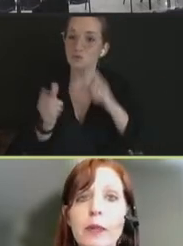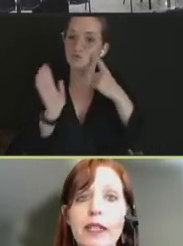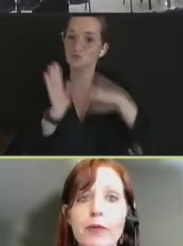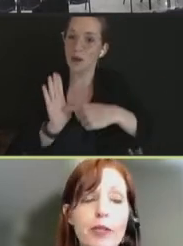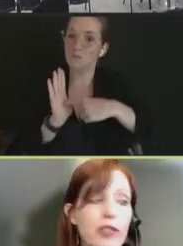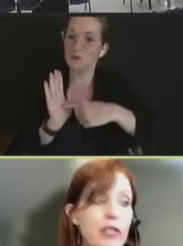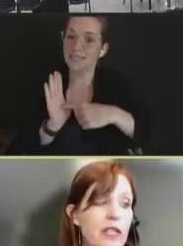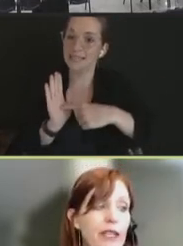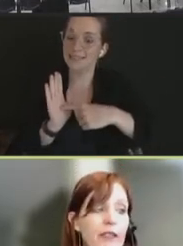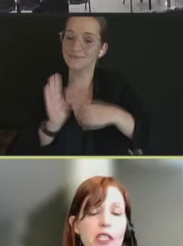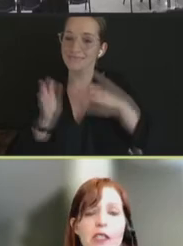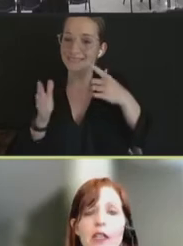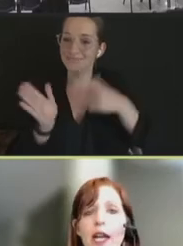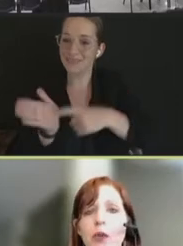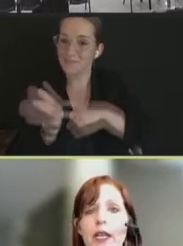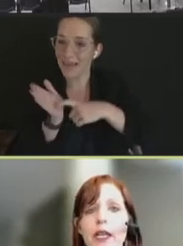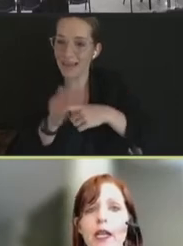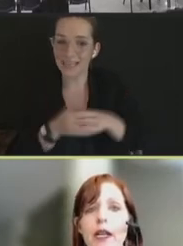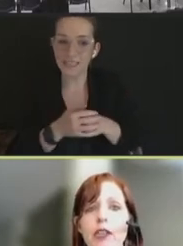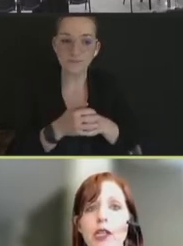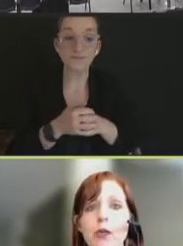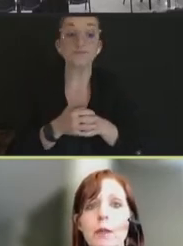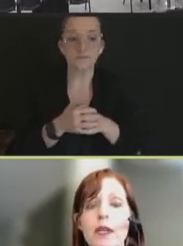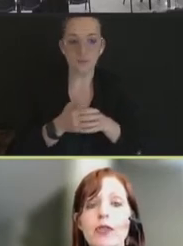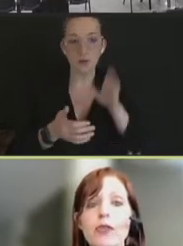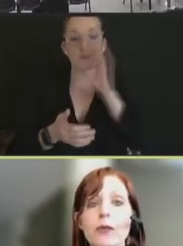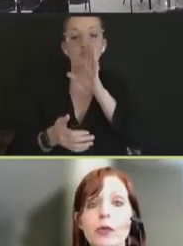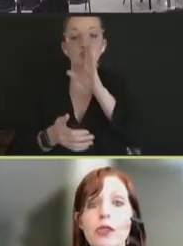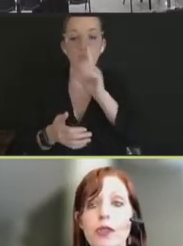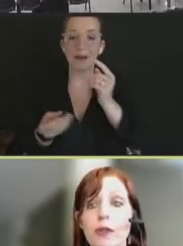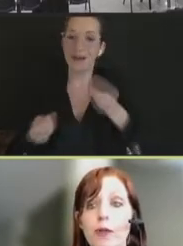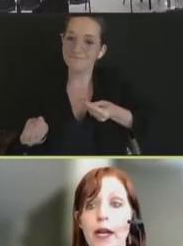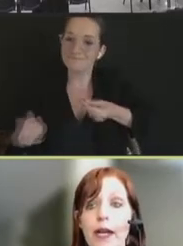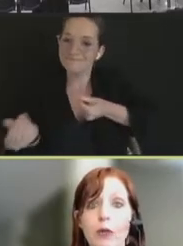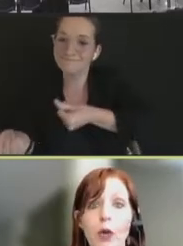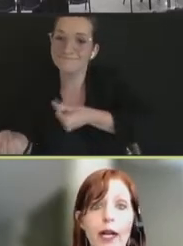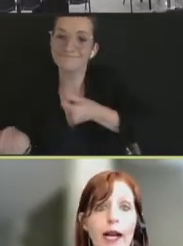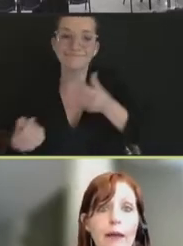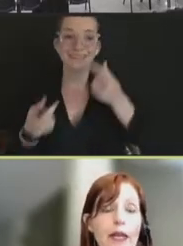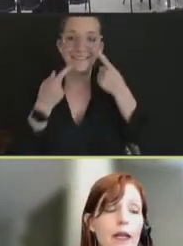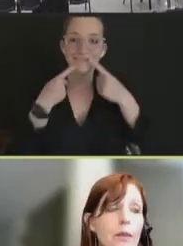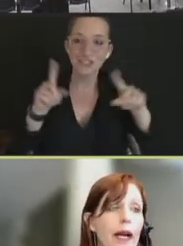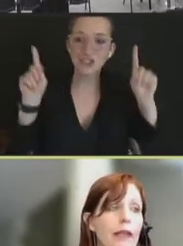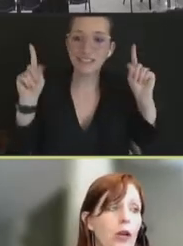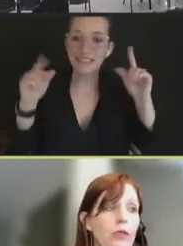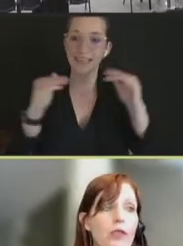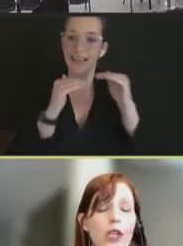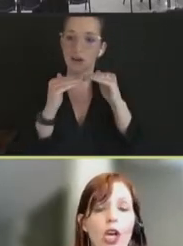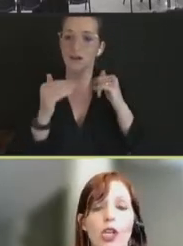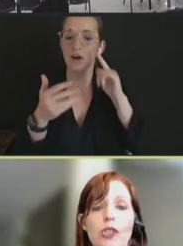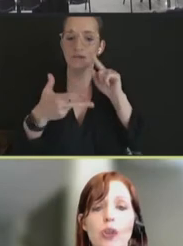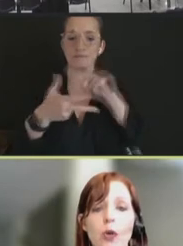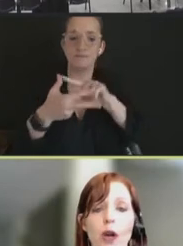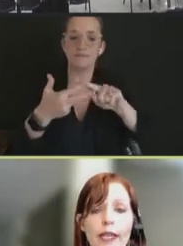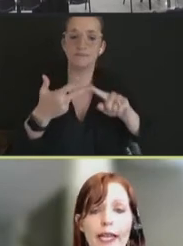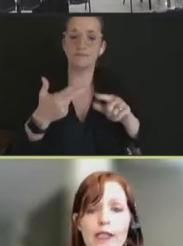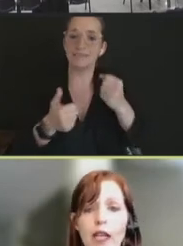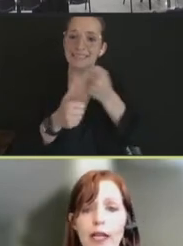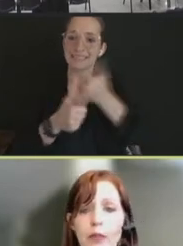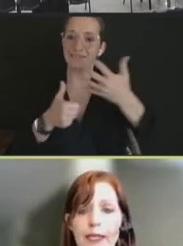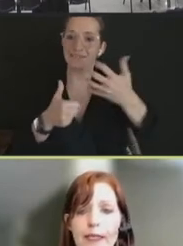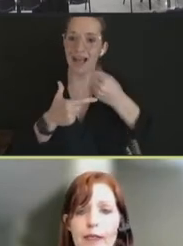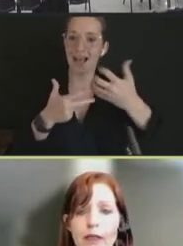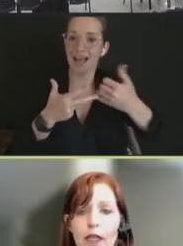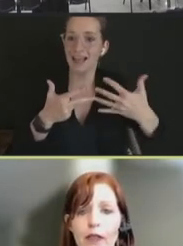little bit about efficiency, effectiveness, and equity, and I thought it would be useful to define what I mean by those. So, next